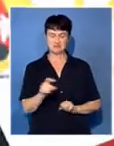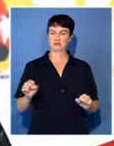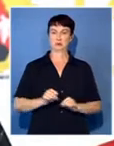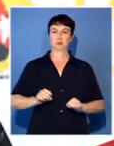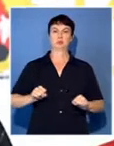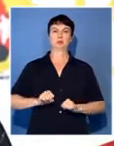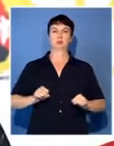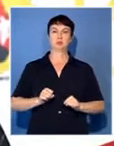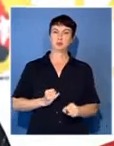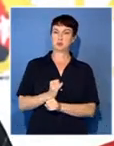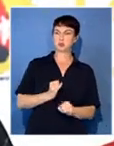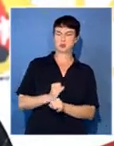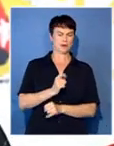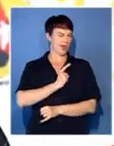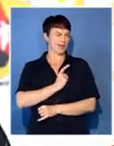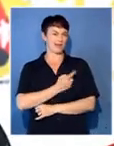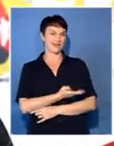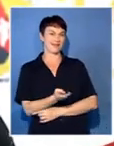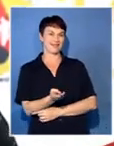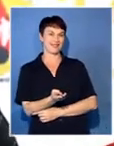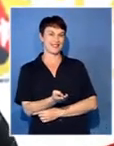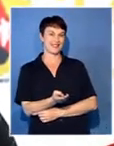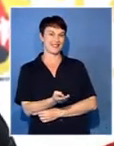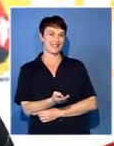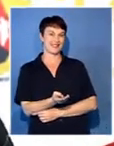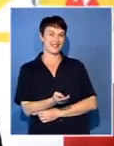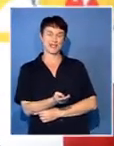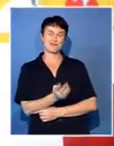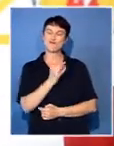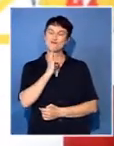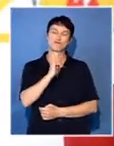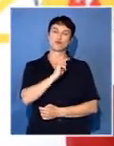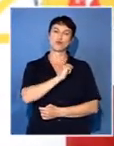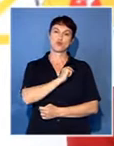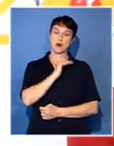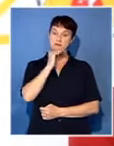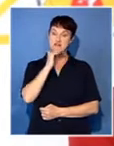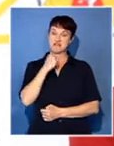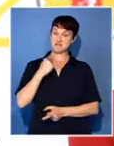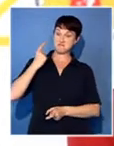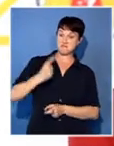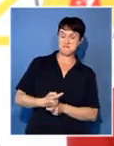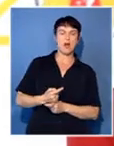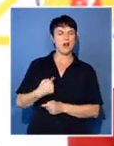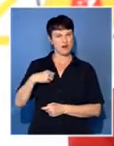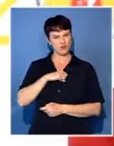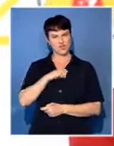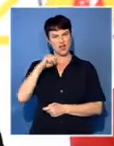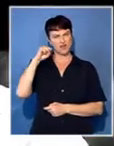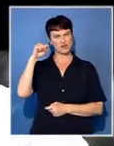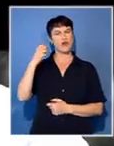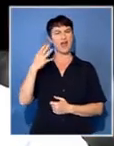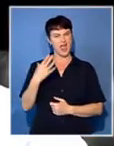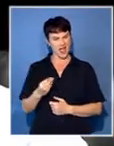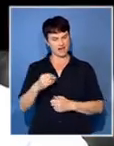issues for whatever reasons they have but it is not true that that process is not being pursued by the Federation we